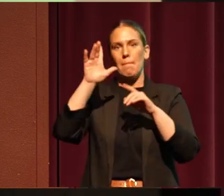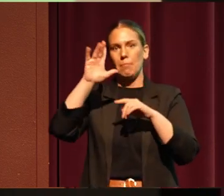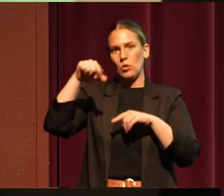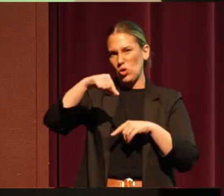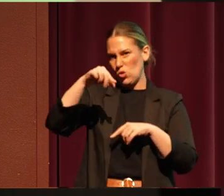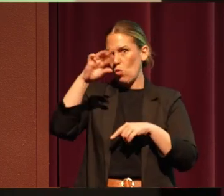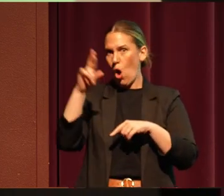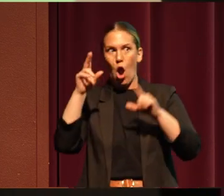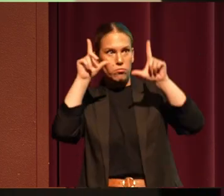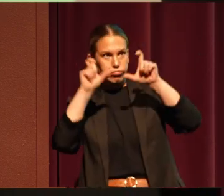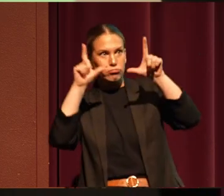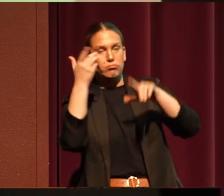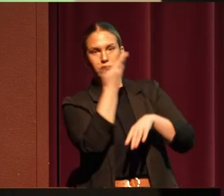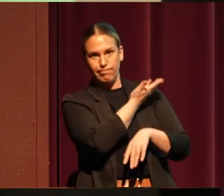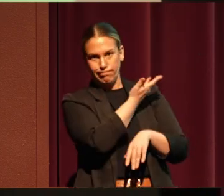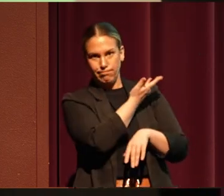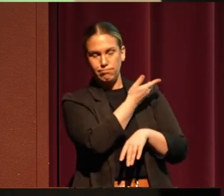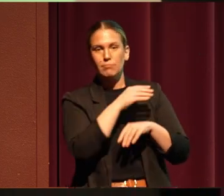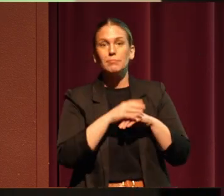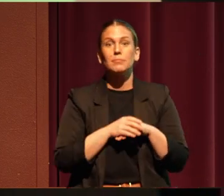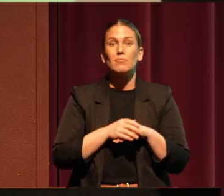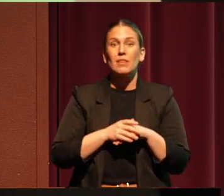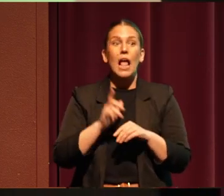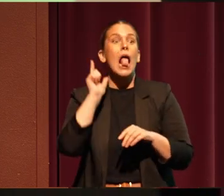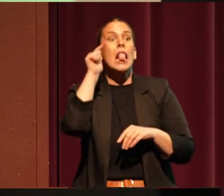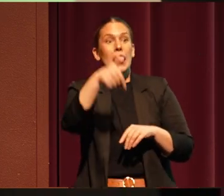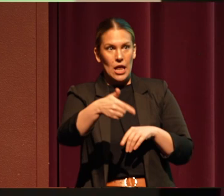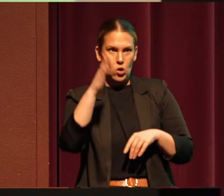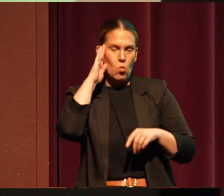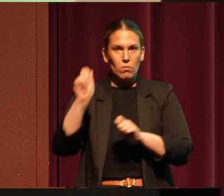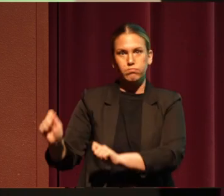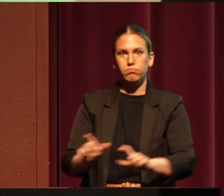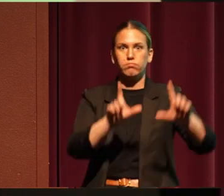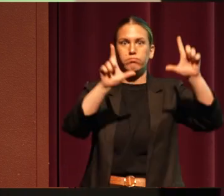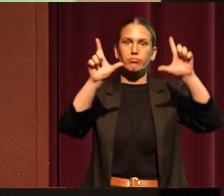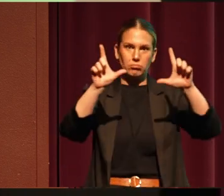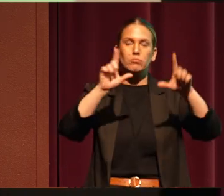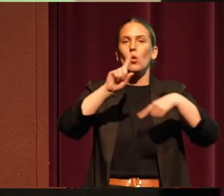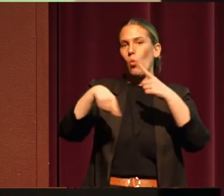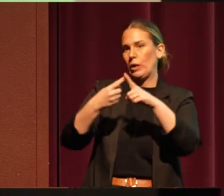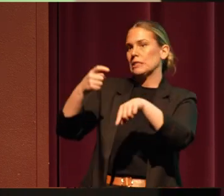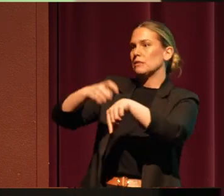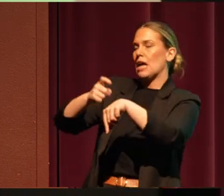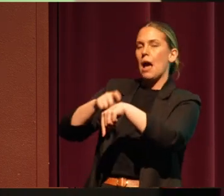worry, we will also put this up when it is time for the Q&A segment, so you'll have time to access it then.